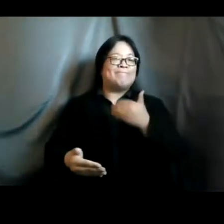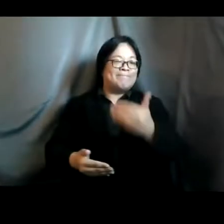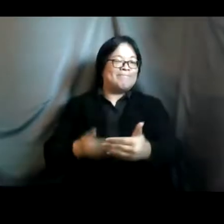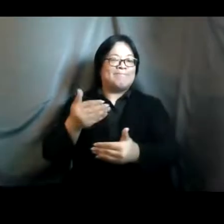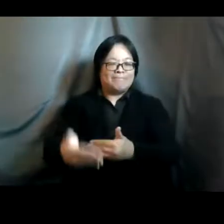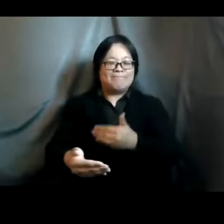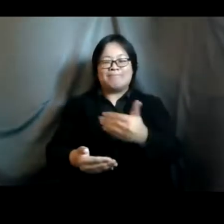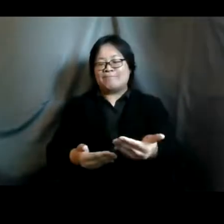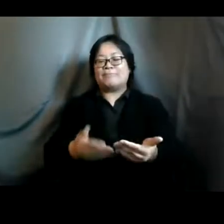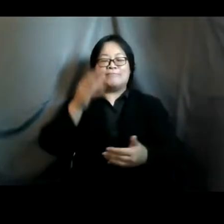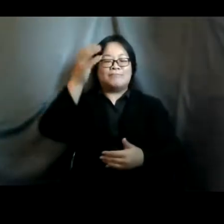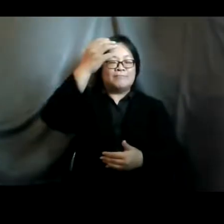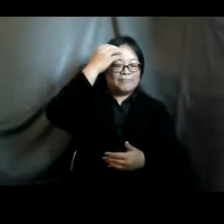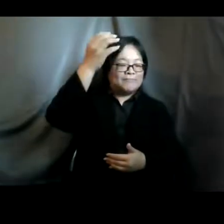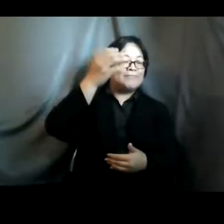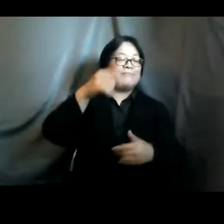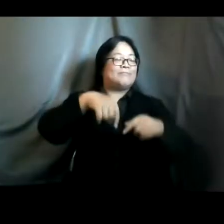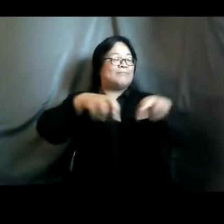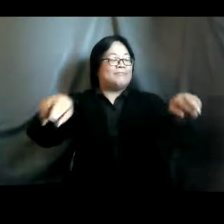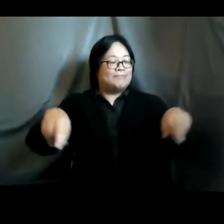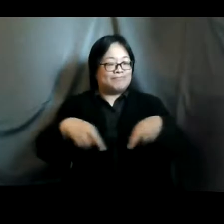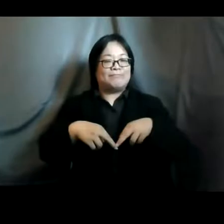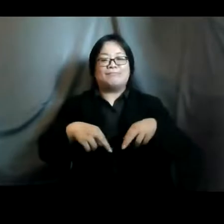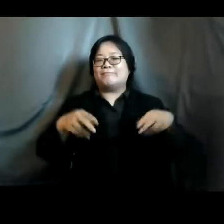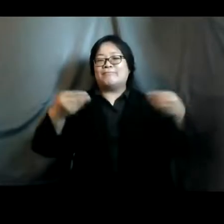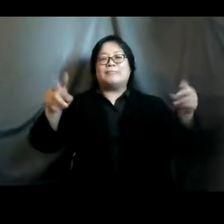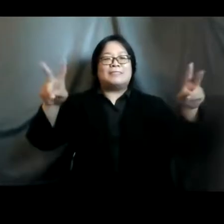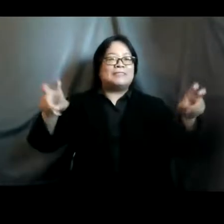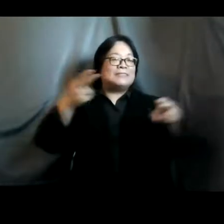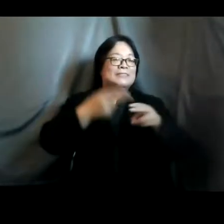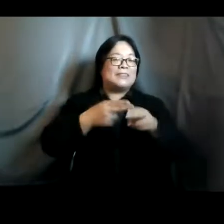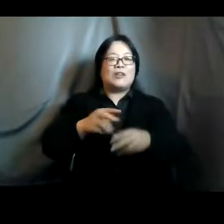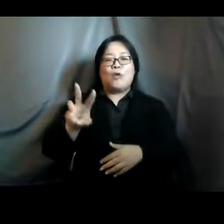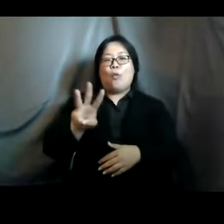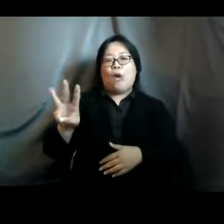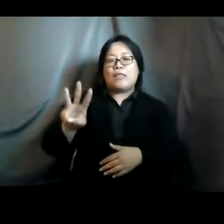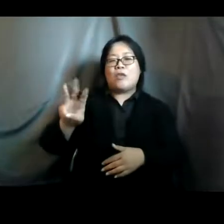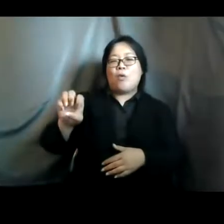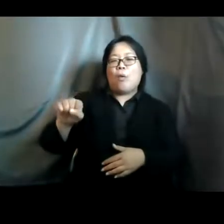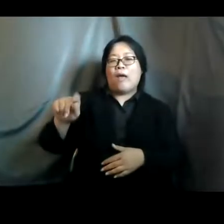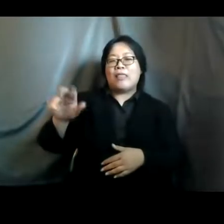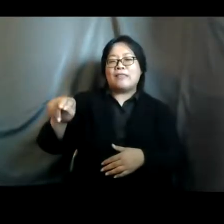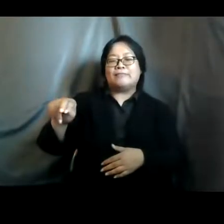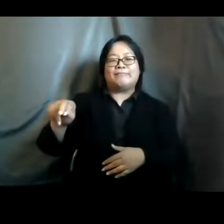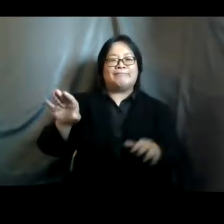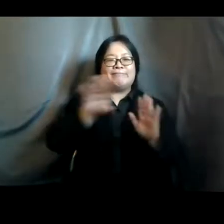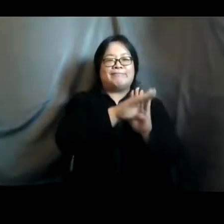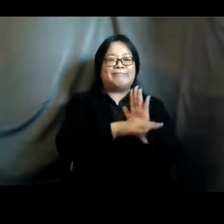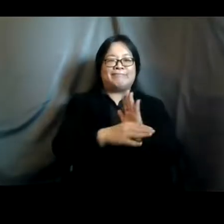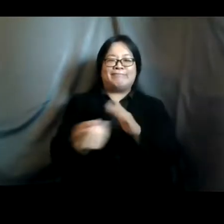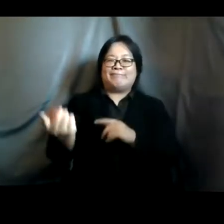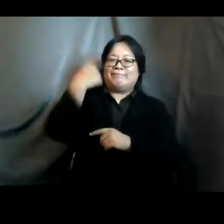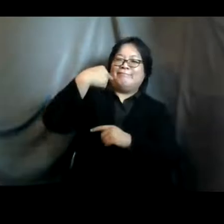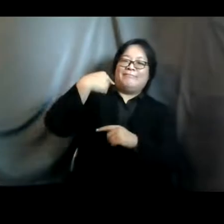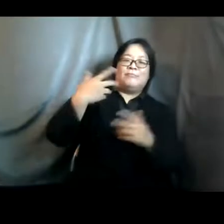in our region like to uh term it as a western agenda which has been uh imposed uh upon us but we do know that